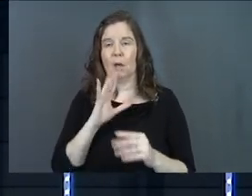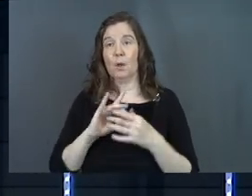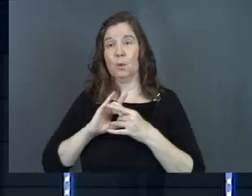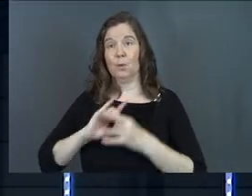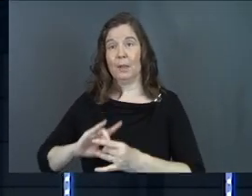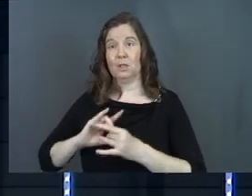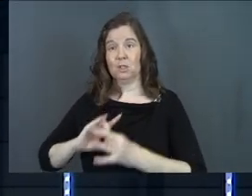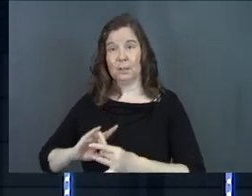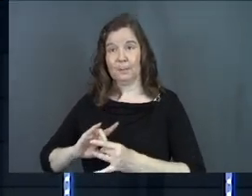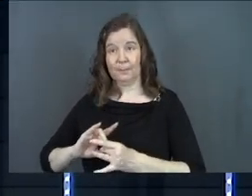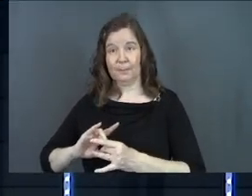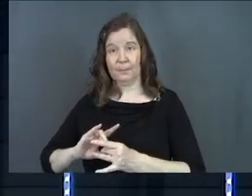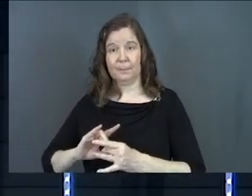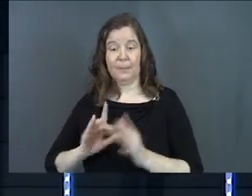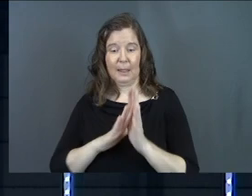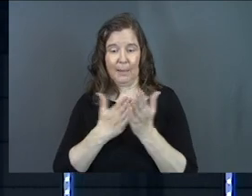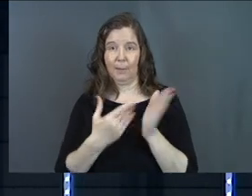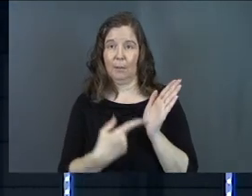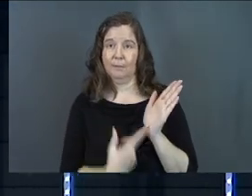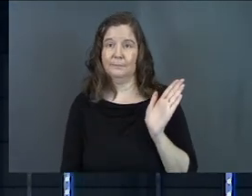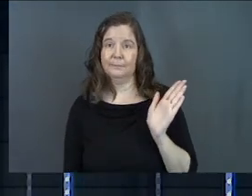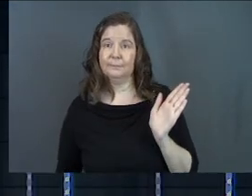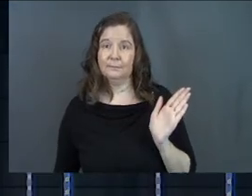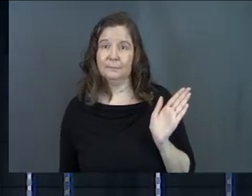relationship the Bible.